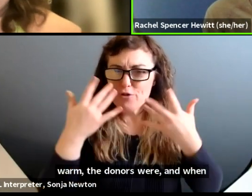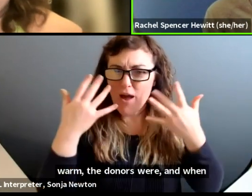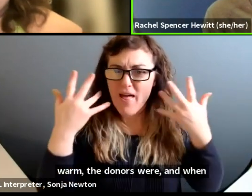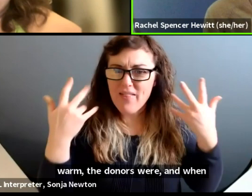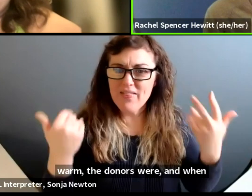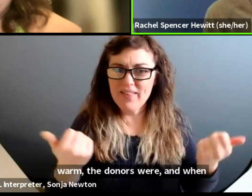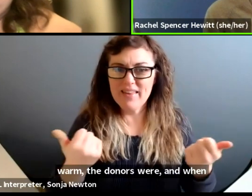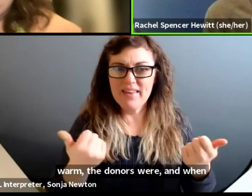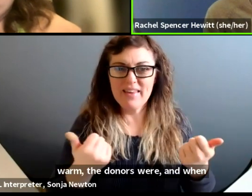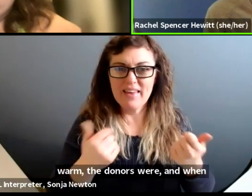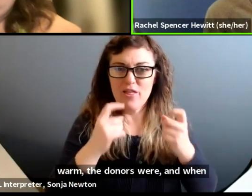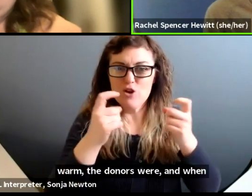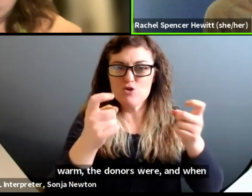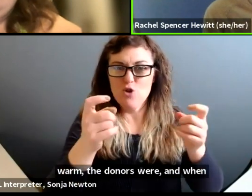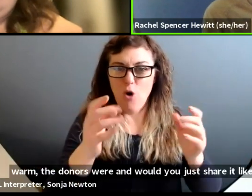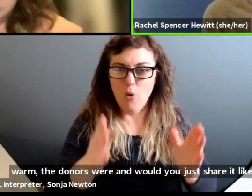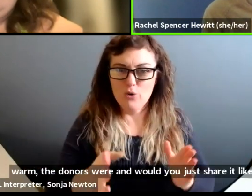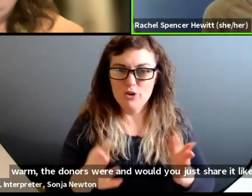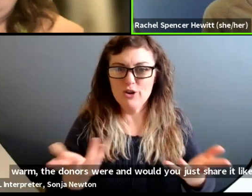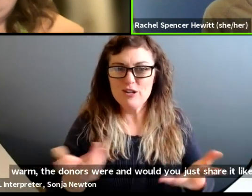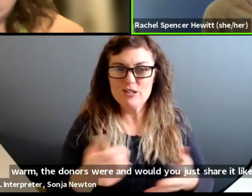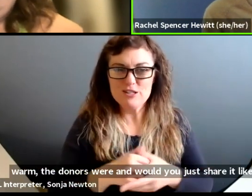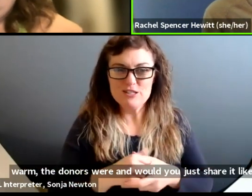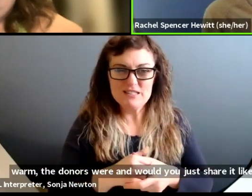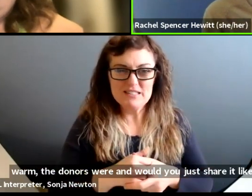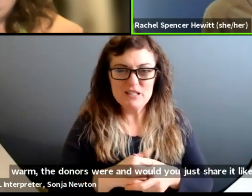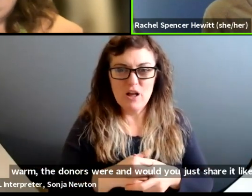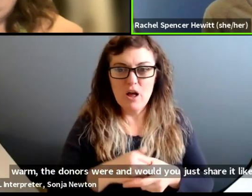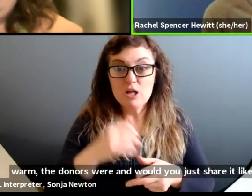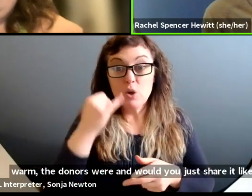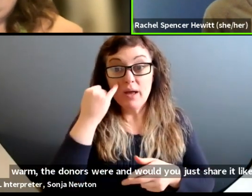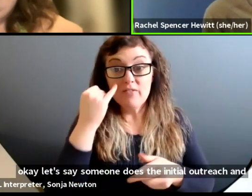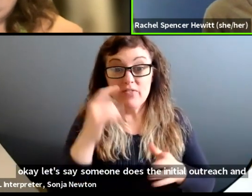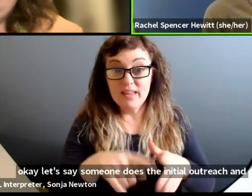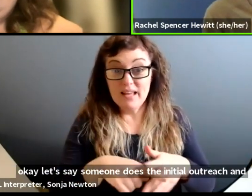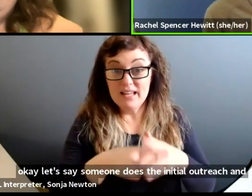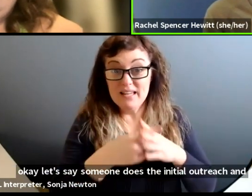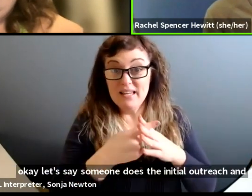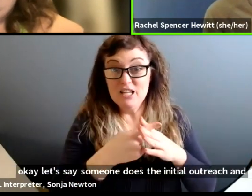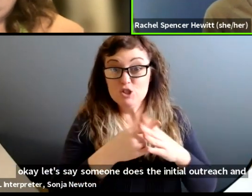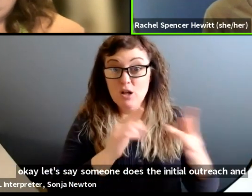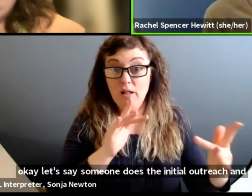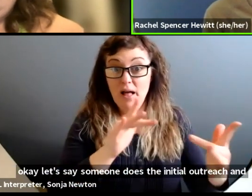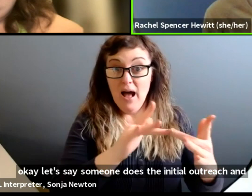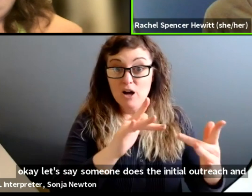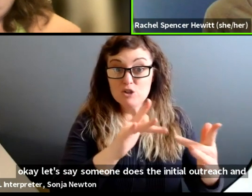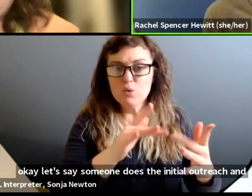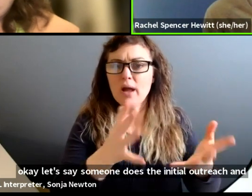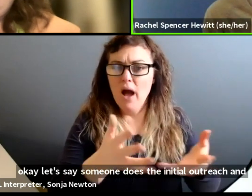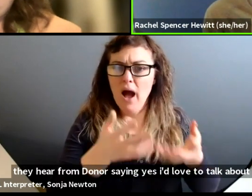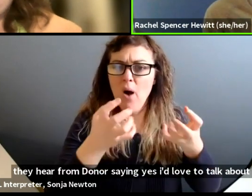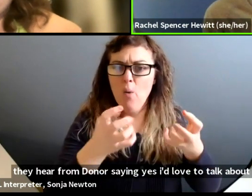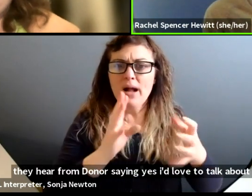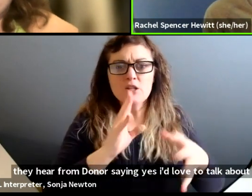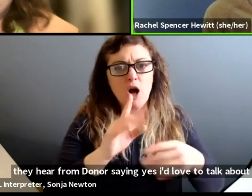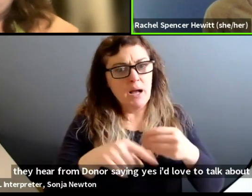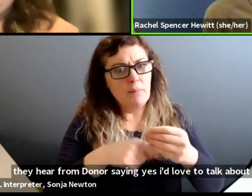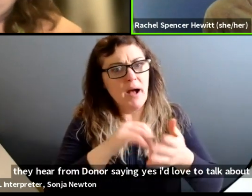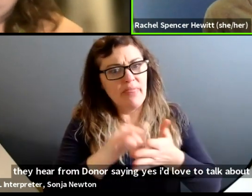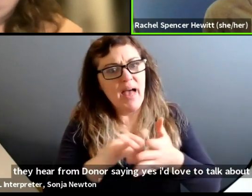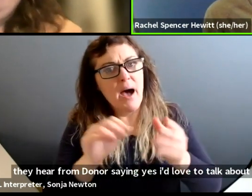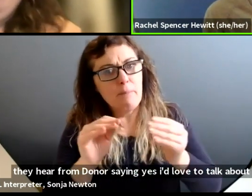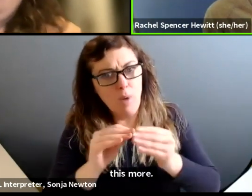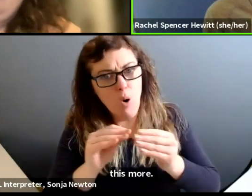just share it? Like, okay, let's say someone does the initial outreach and they hear from a donor saying, yes, I'd love to talk about this more. Um,